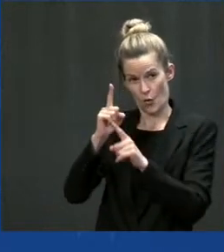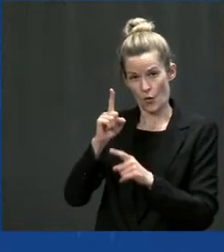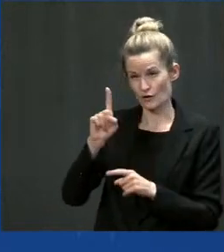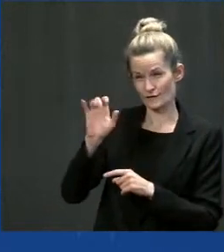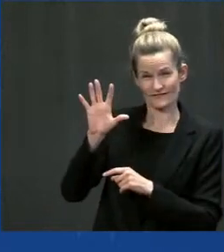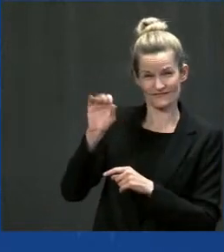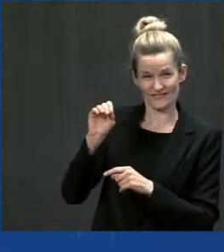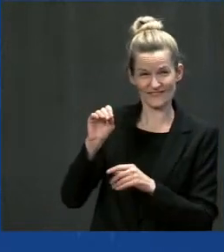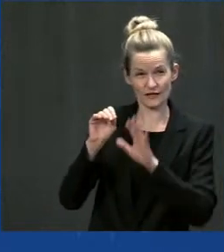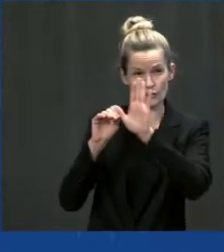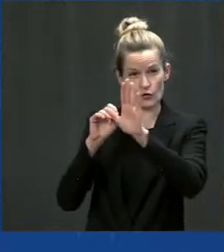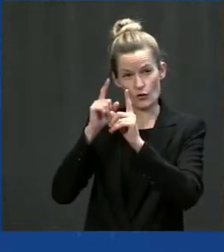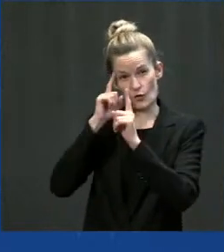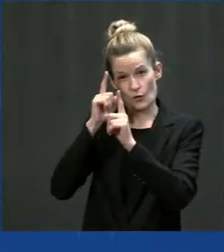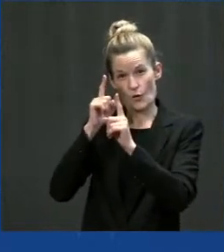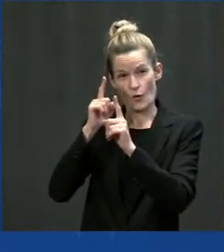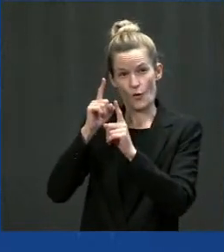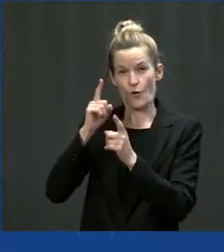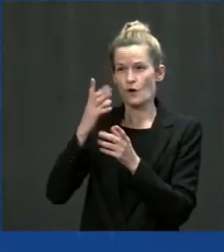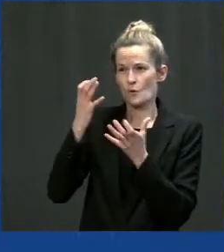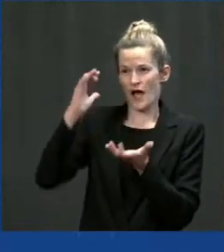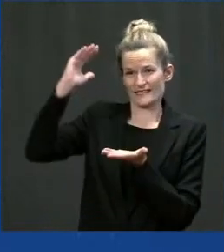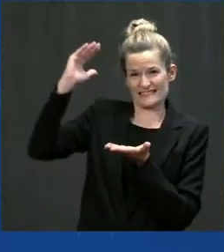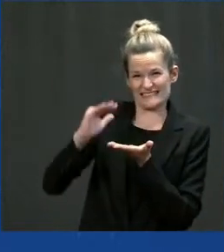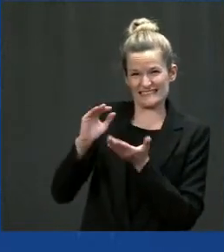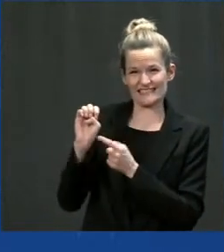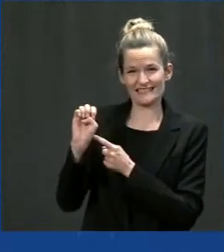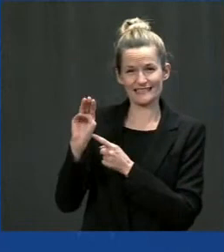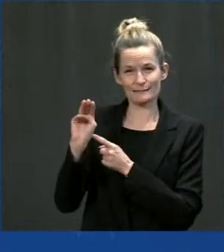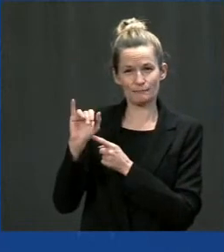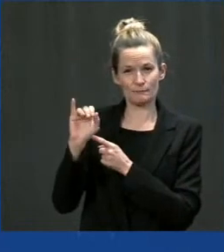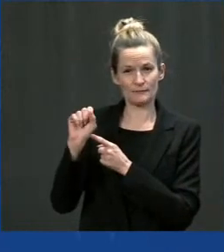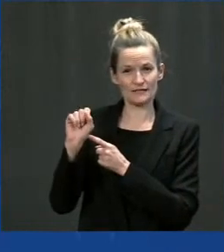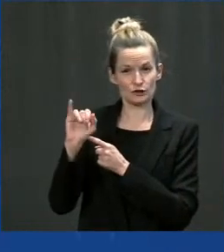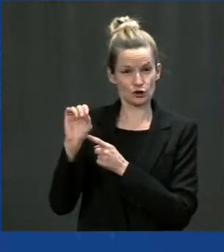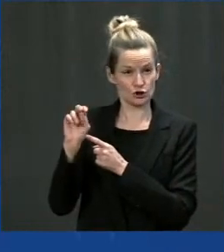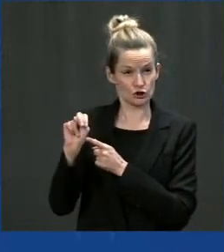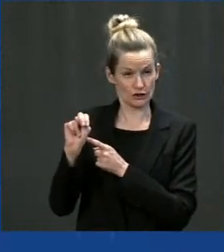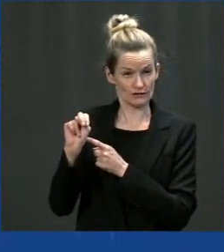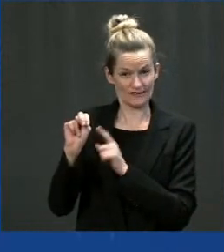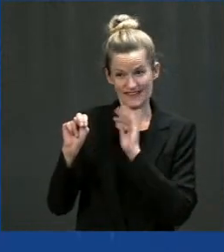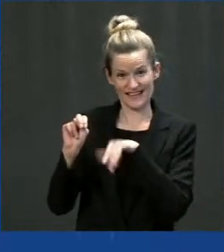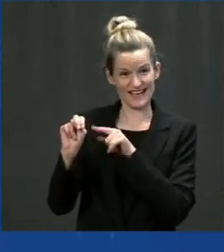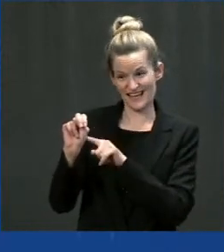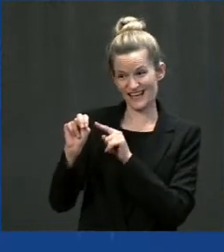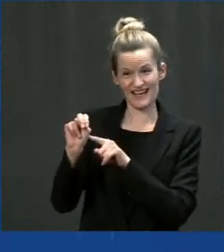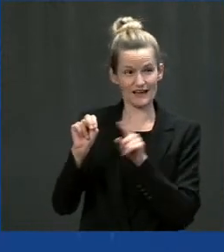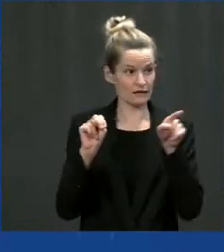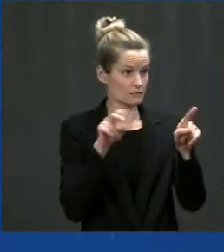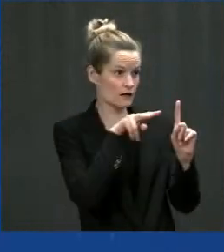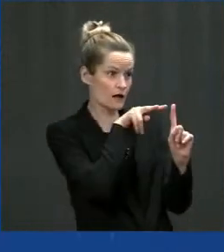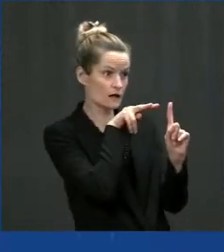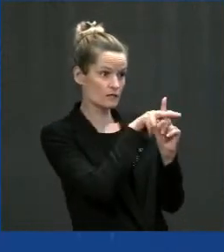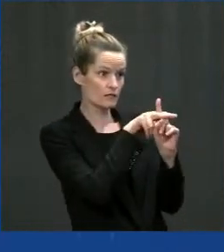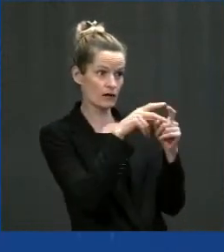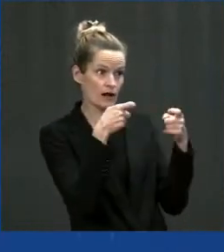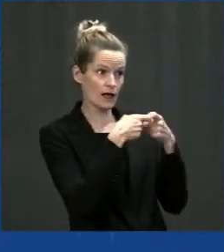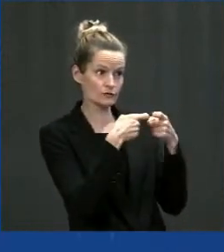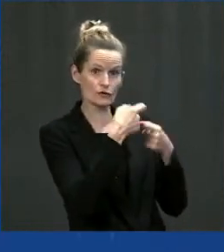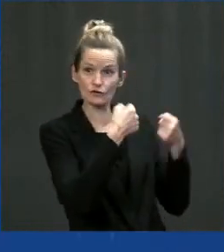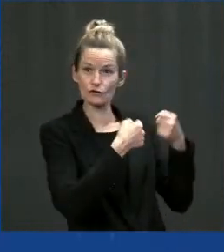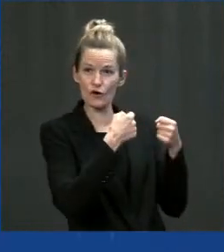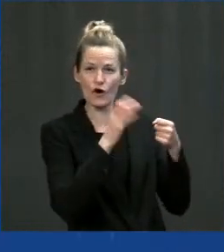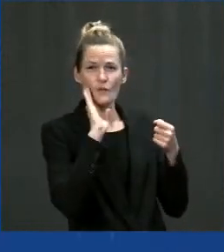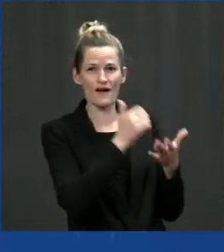the GM truck you drove the other day. That's how we need to have this infrastructure so that we can lead the world in advanced